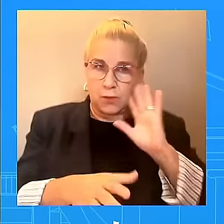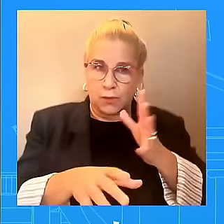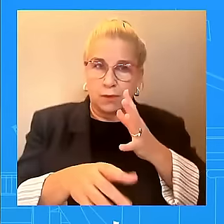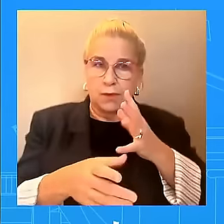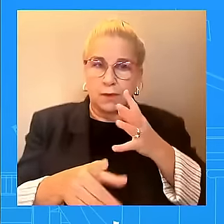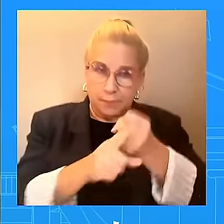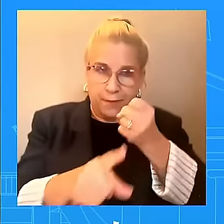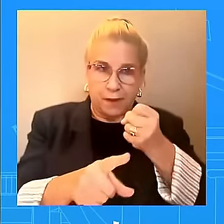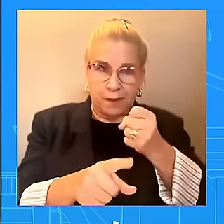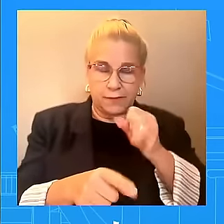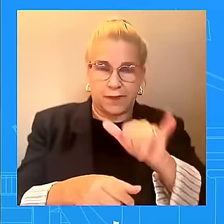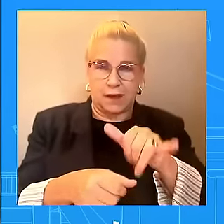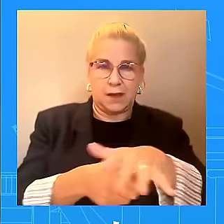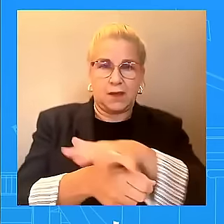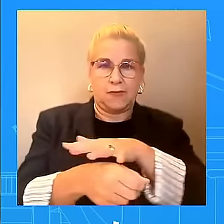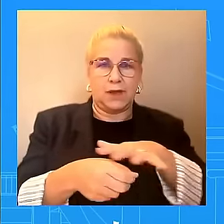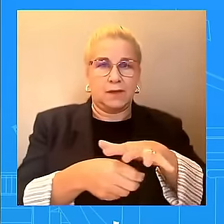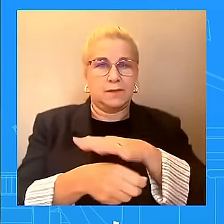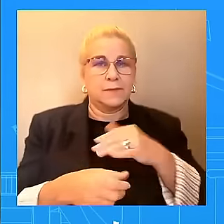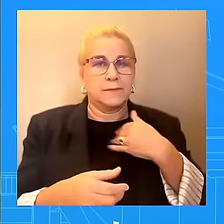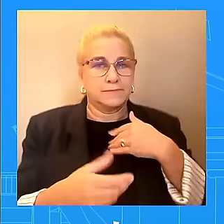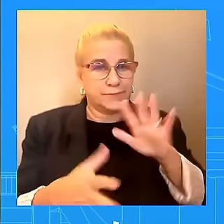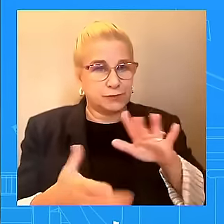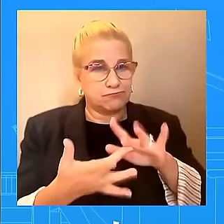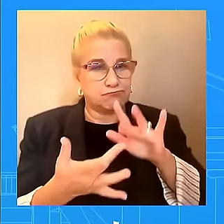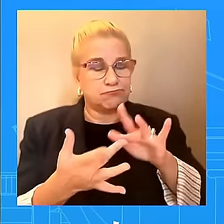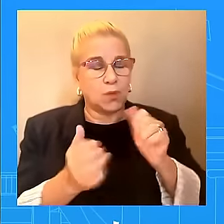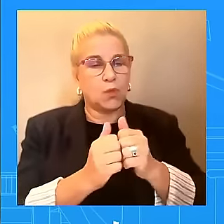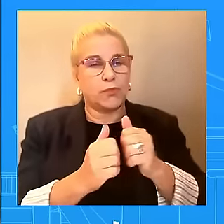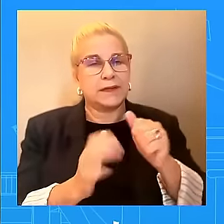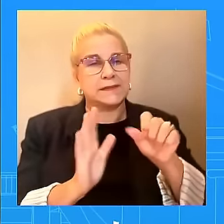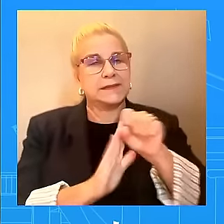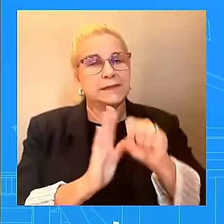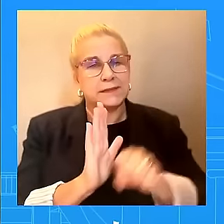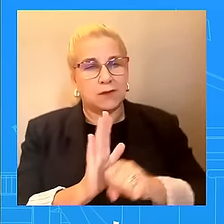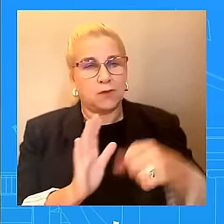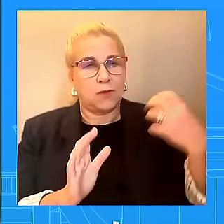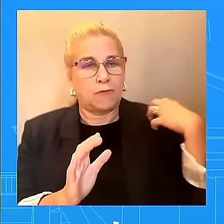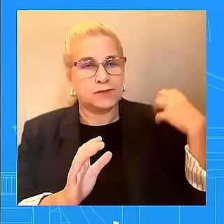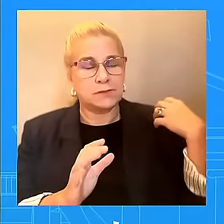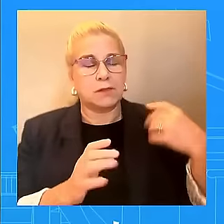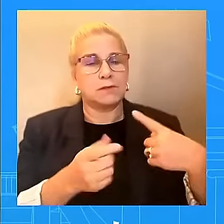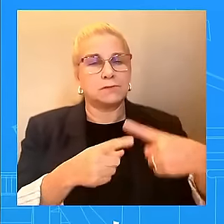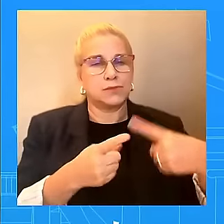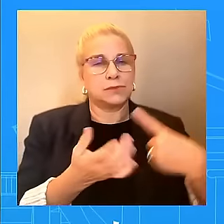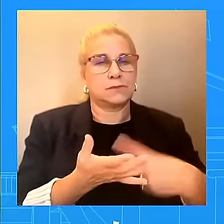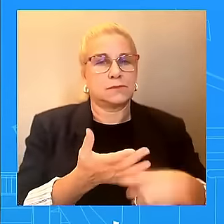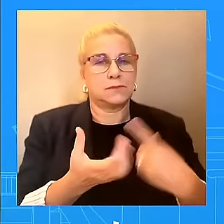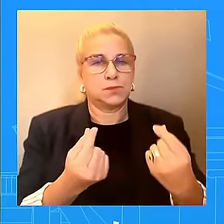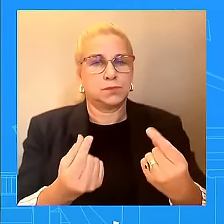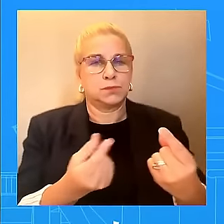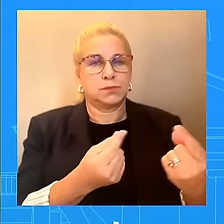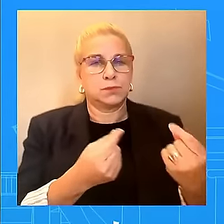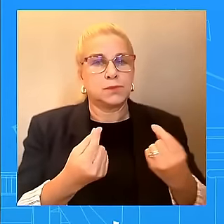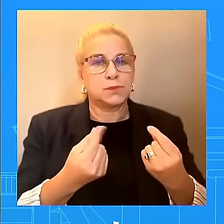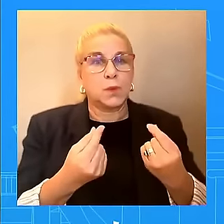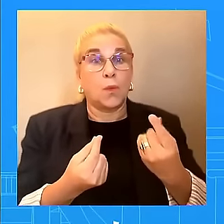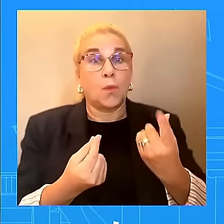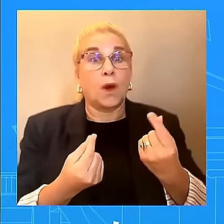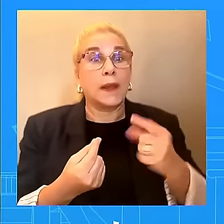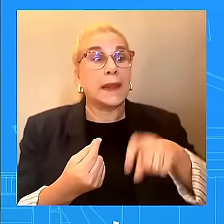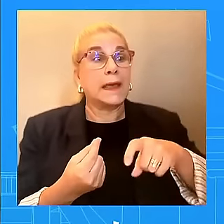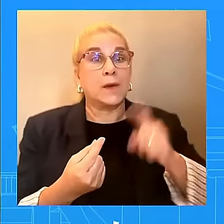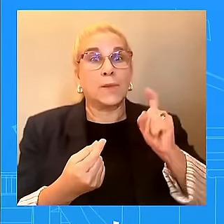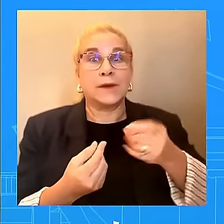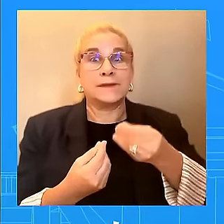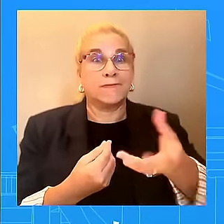to ensure that we meet in advance of what their needs are going to be. And FEMA is on the ground supporting that, supporting that. So